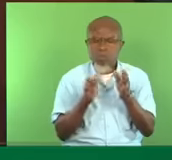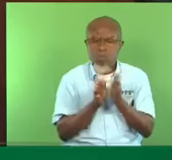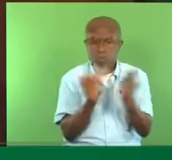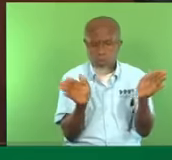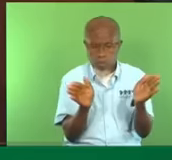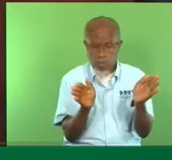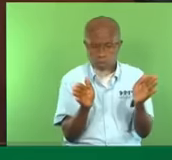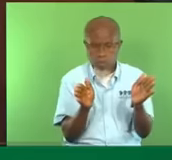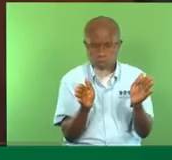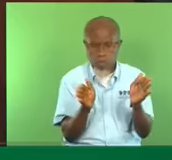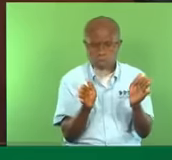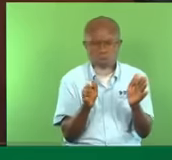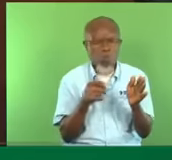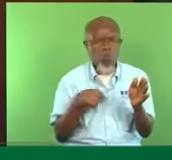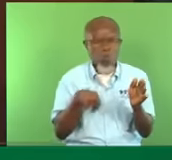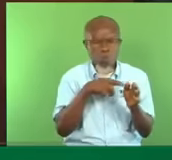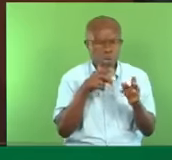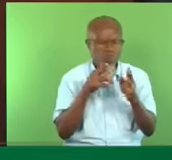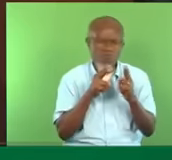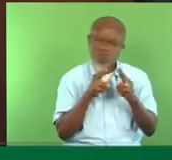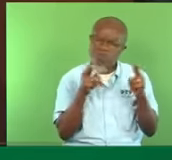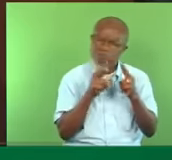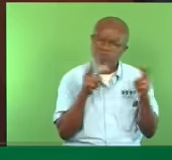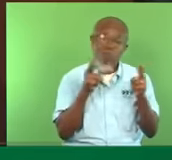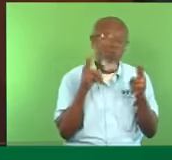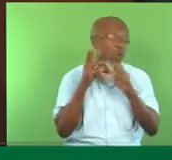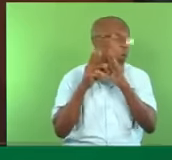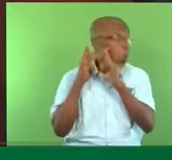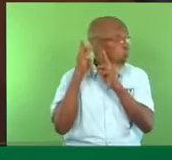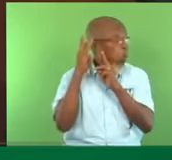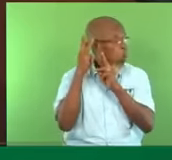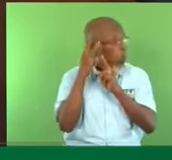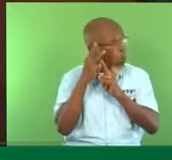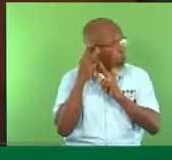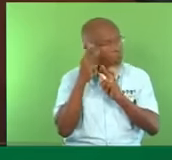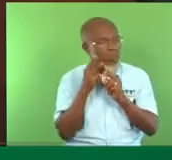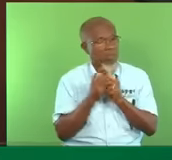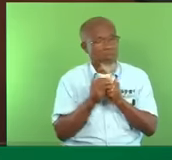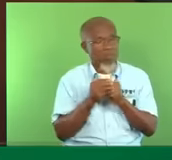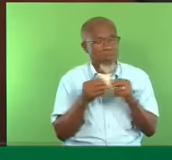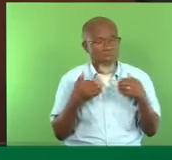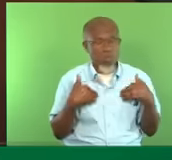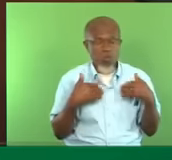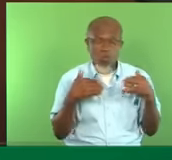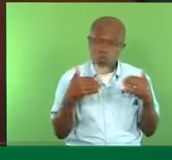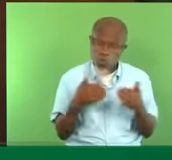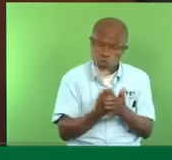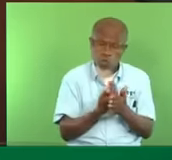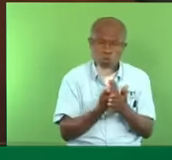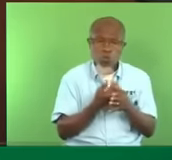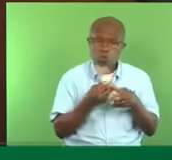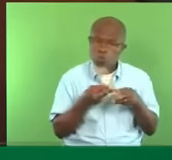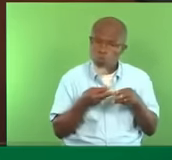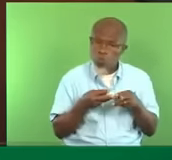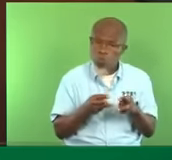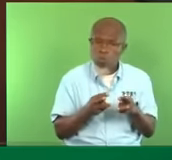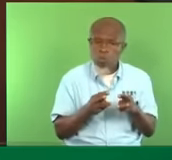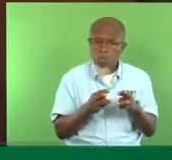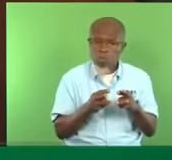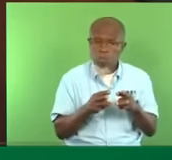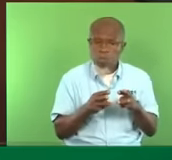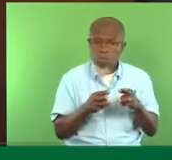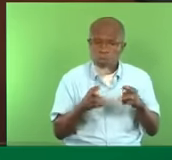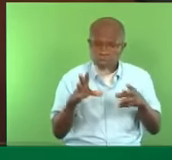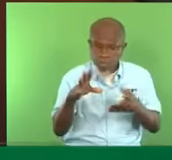of a very deep concern with this new form of extortion that is perpetrated by alleged members of